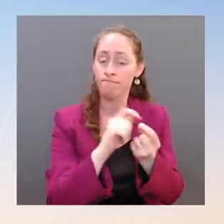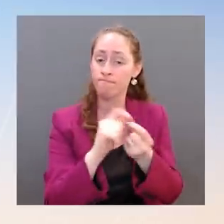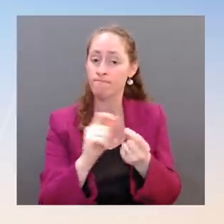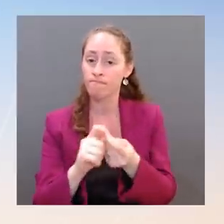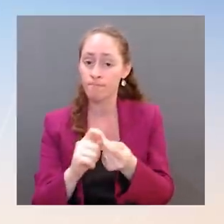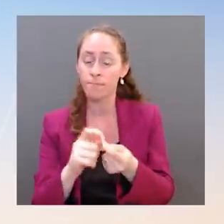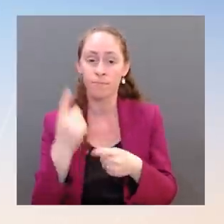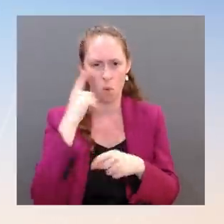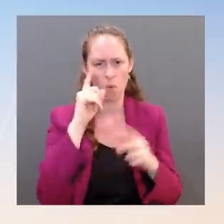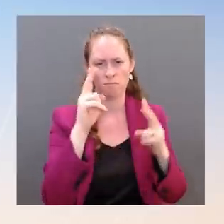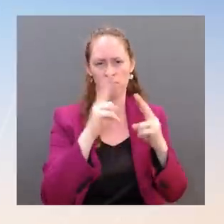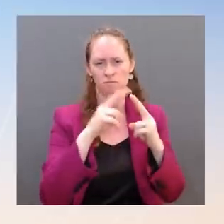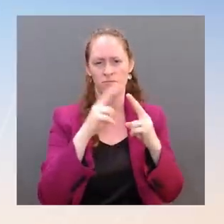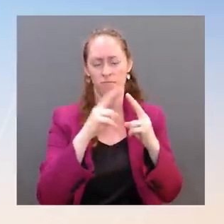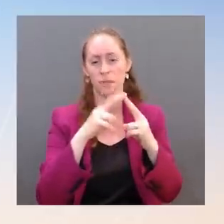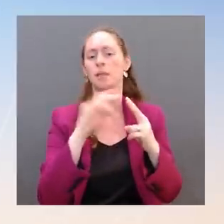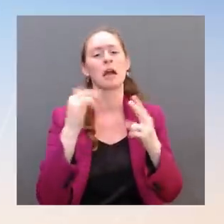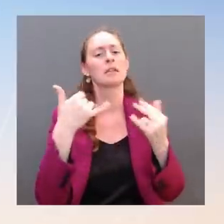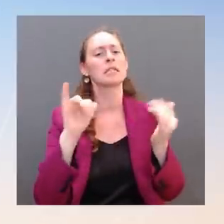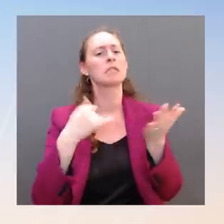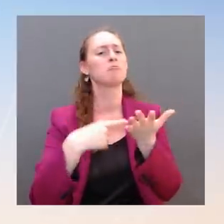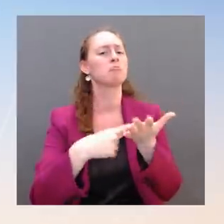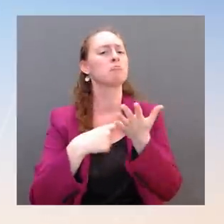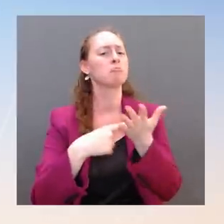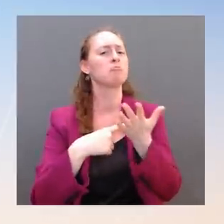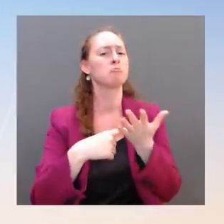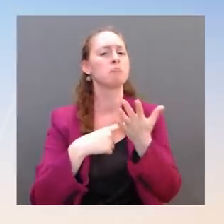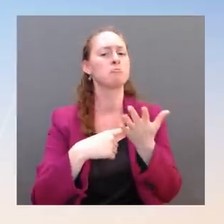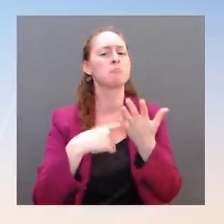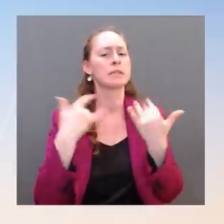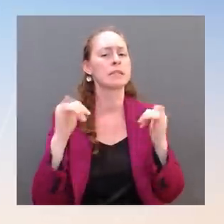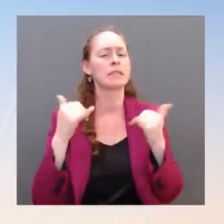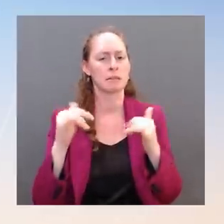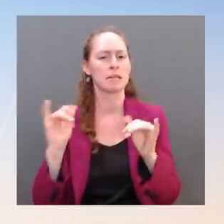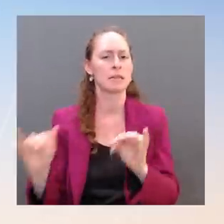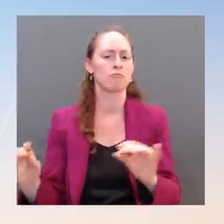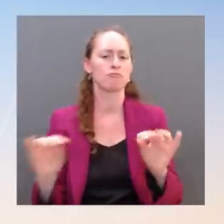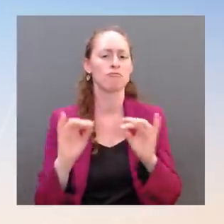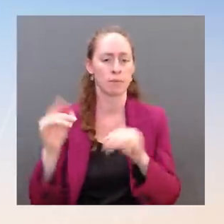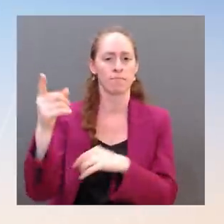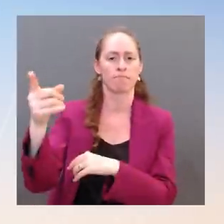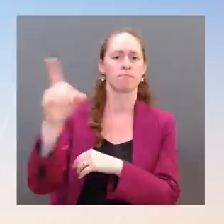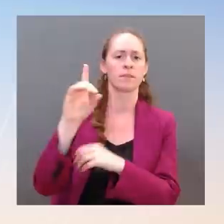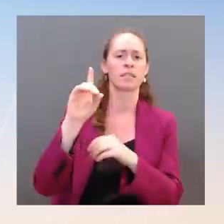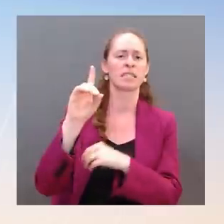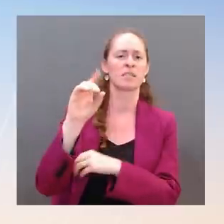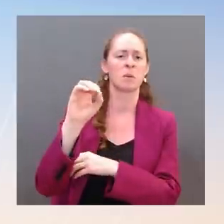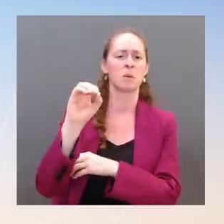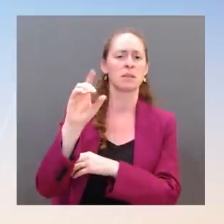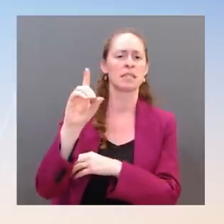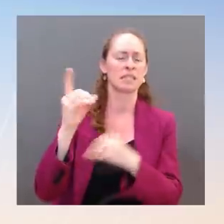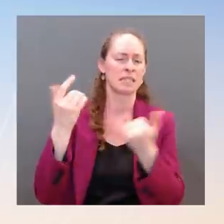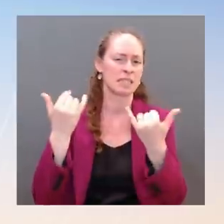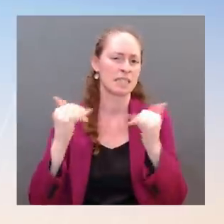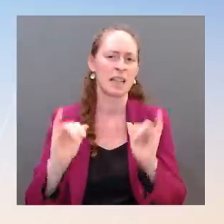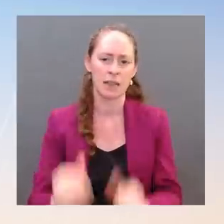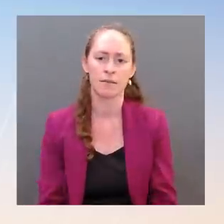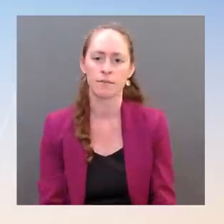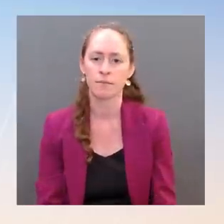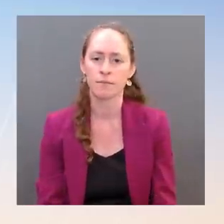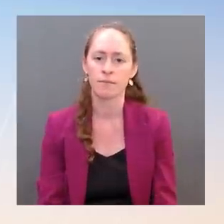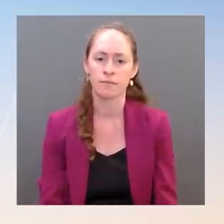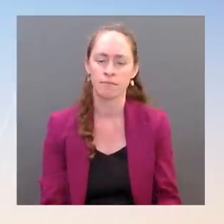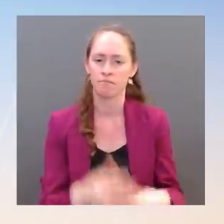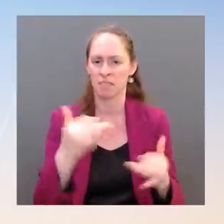happening at an operational and technical level between our Department of Defense and their ministries of defense, and also with other NATO allies and partners. And so